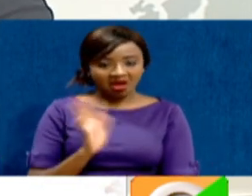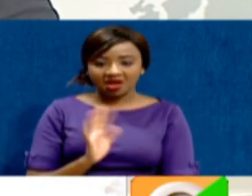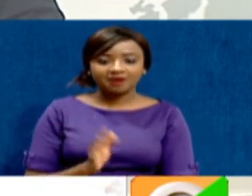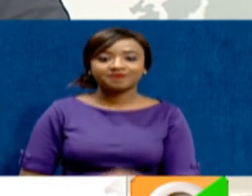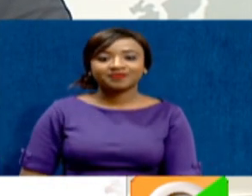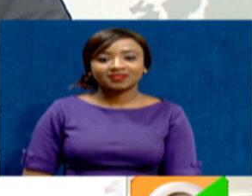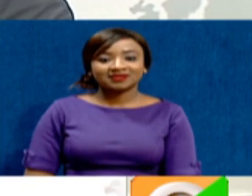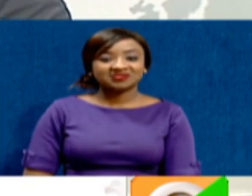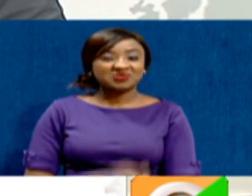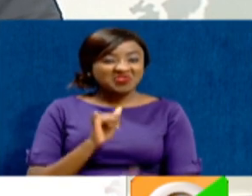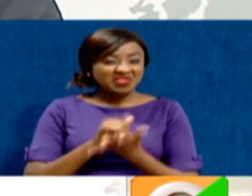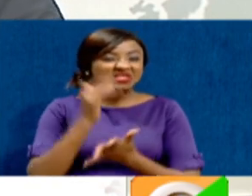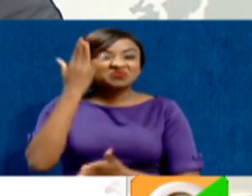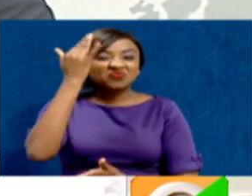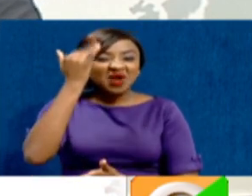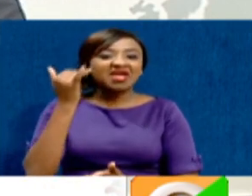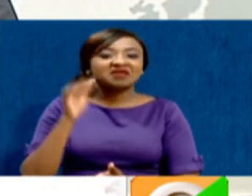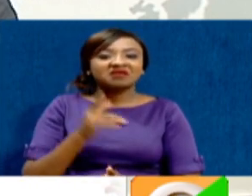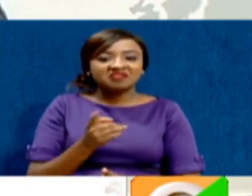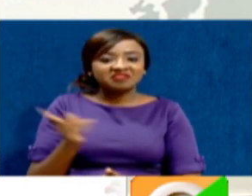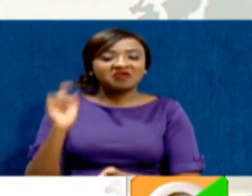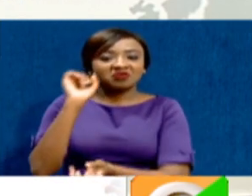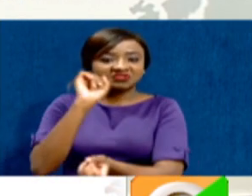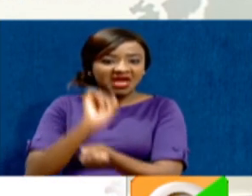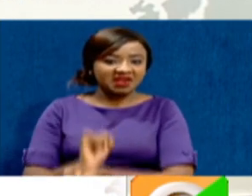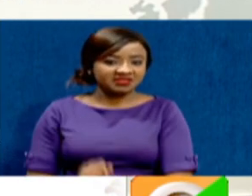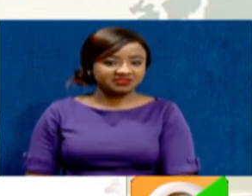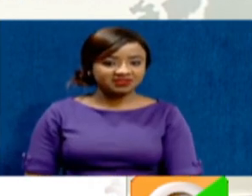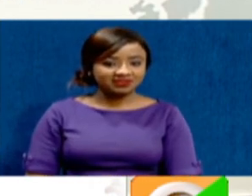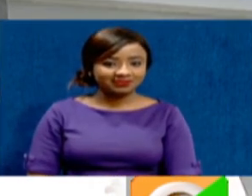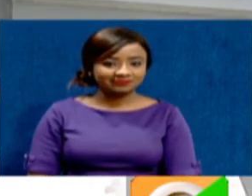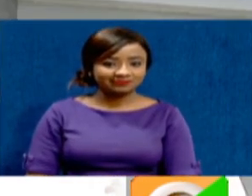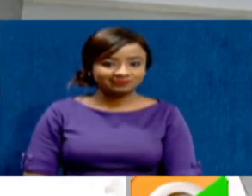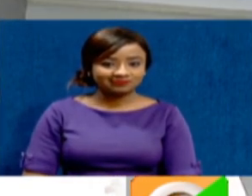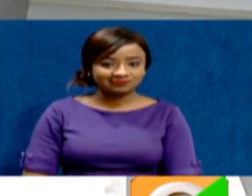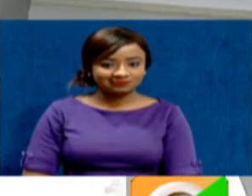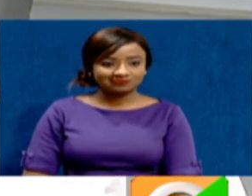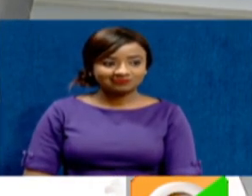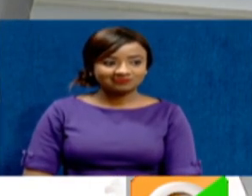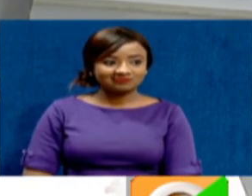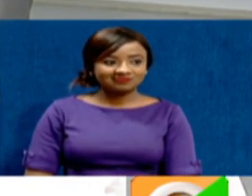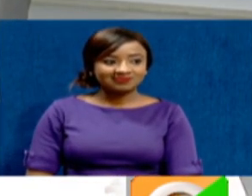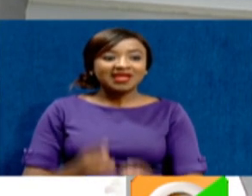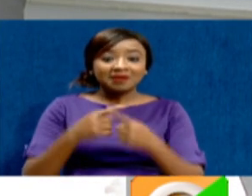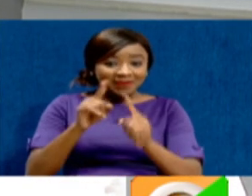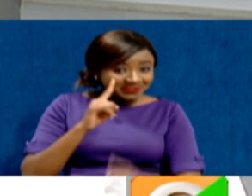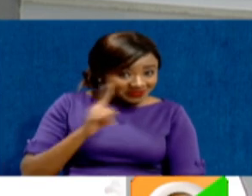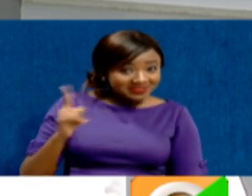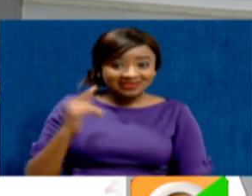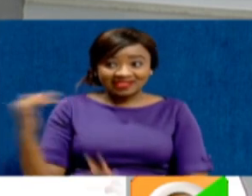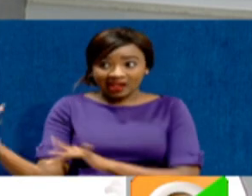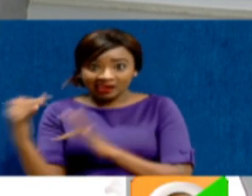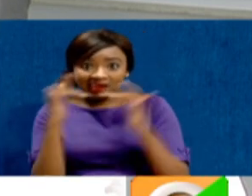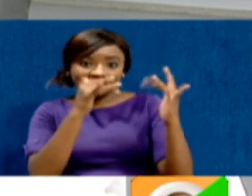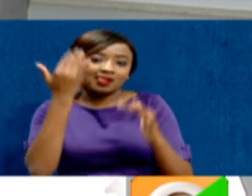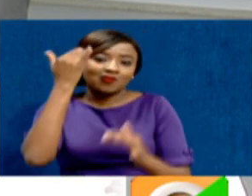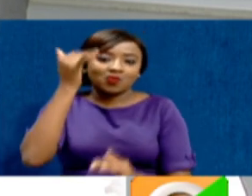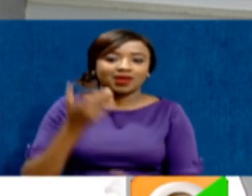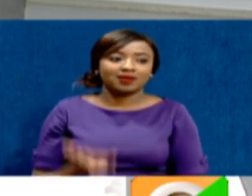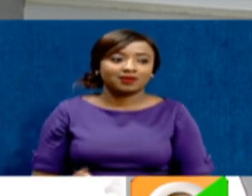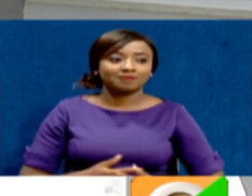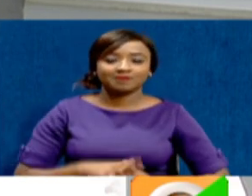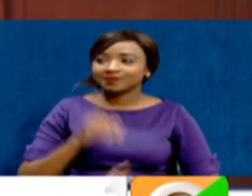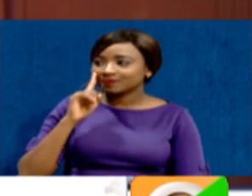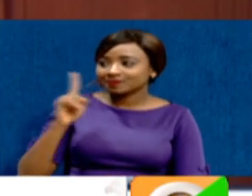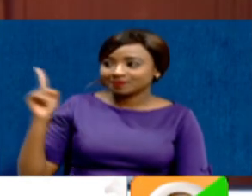numbers were to play out. And that is the reason why there was that acrimony as you saw it on the floor of the House. Any of the emotions we were talking about later on with the Gashuri?